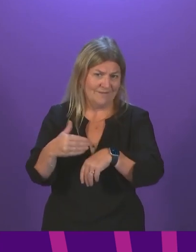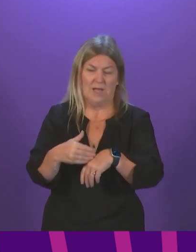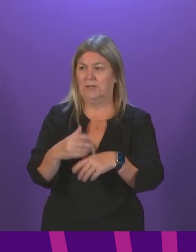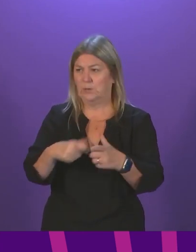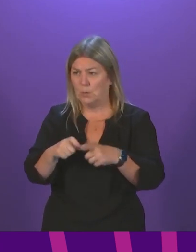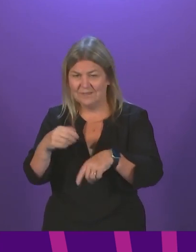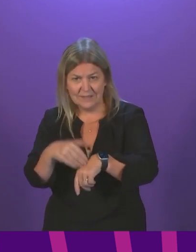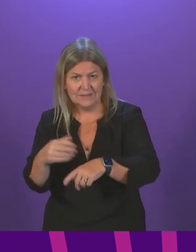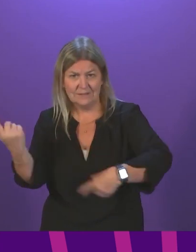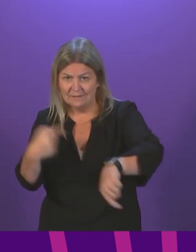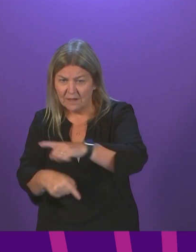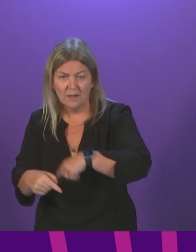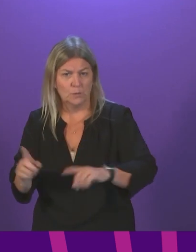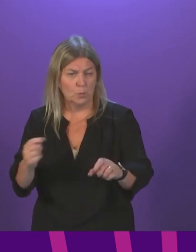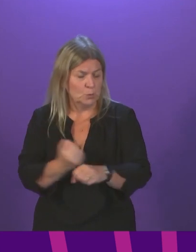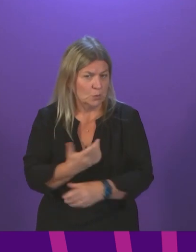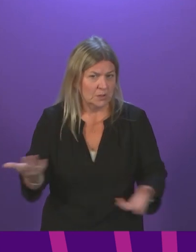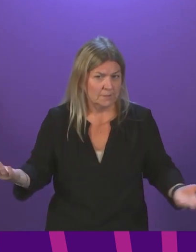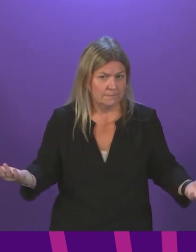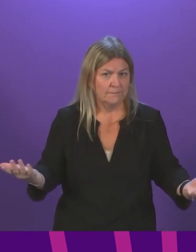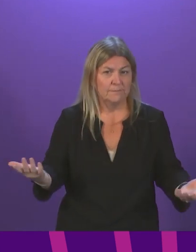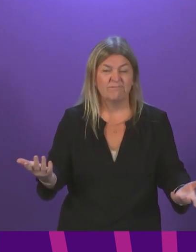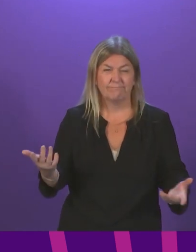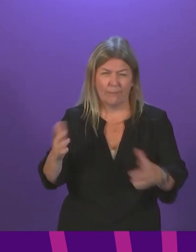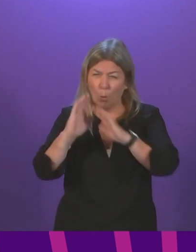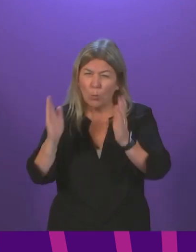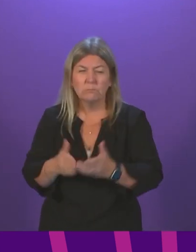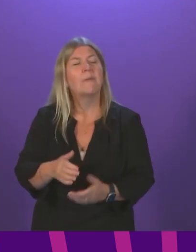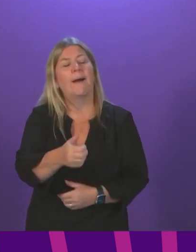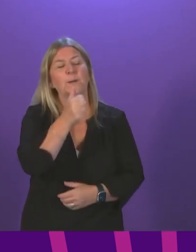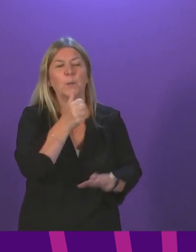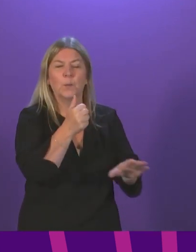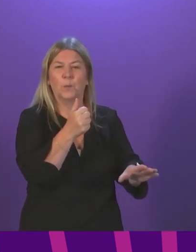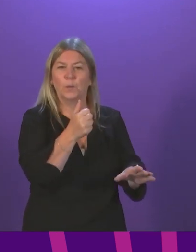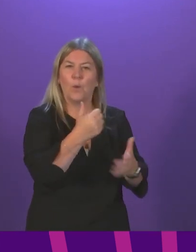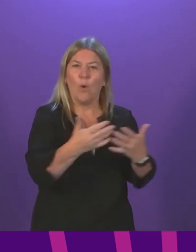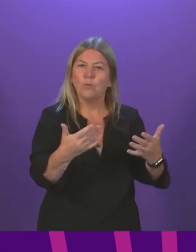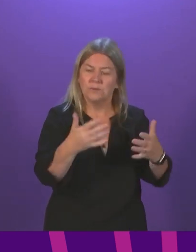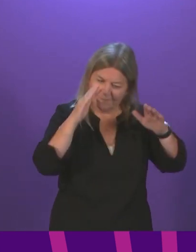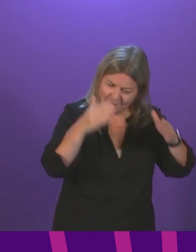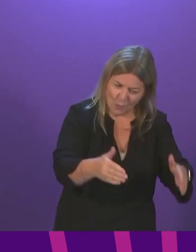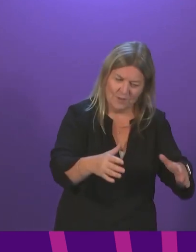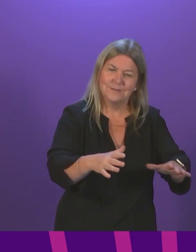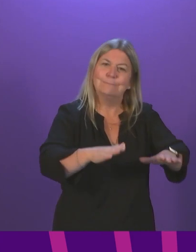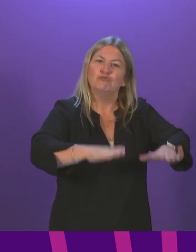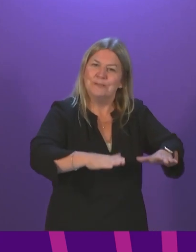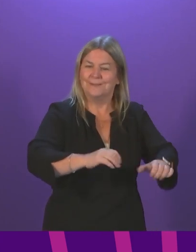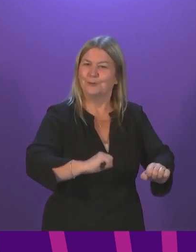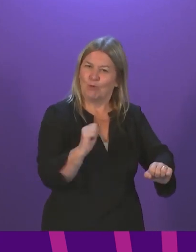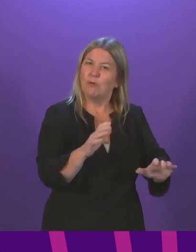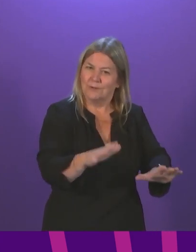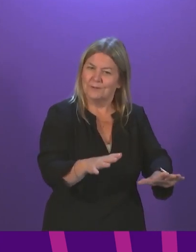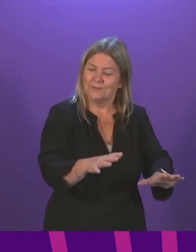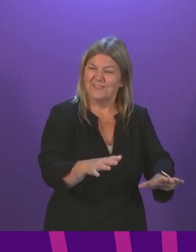while we understandably and rightly, to some extent, focus on the domestic impact and implications of COVID-19, it is a global pandemic. And none of us will be